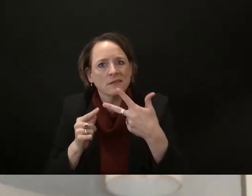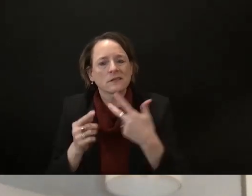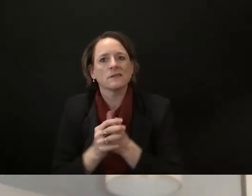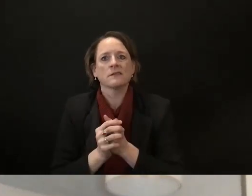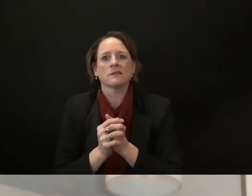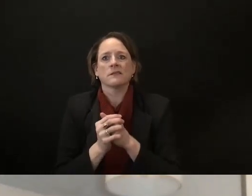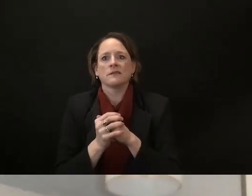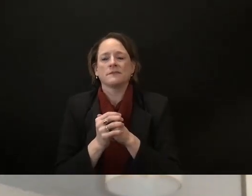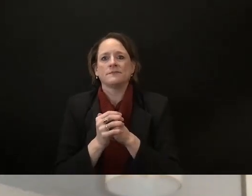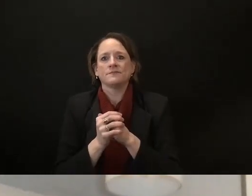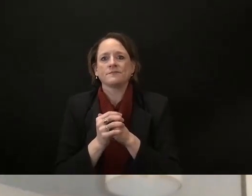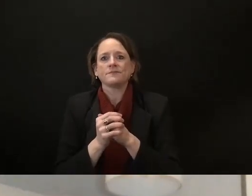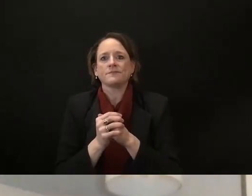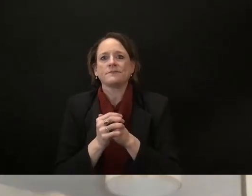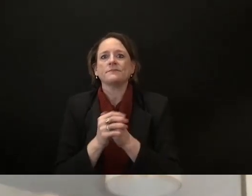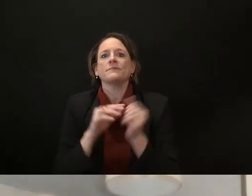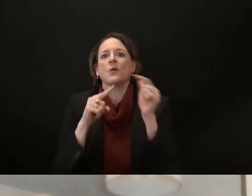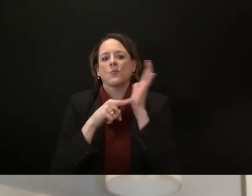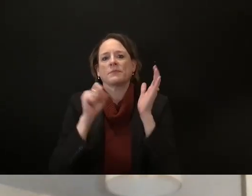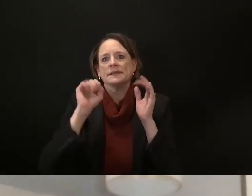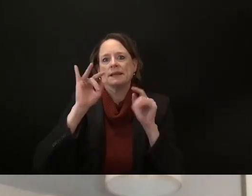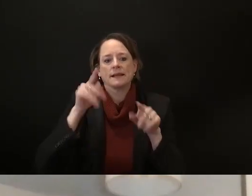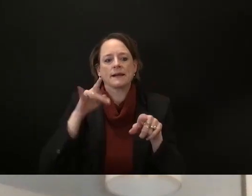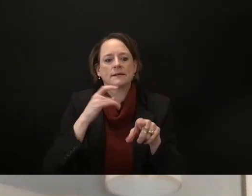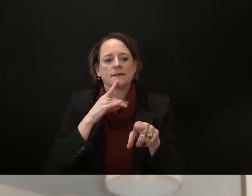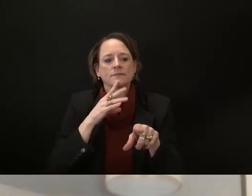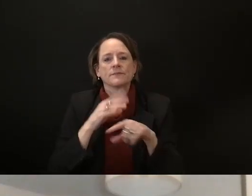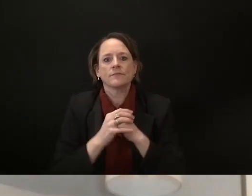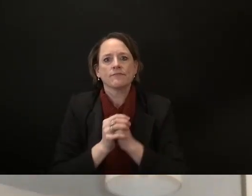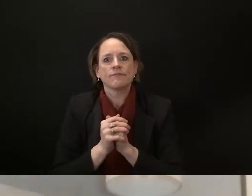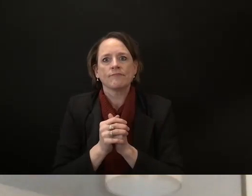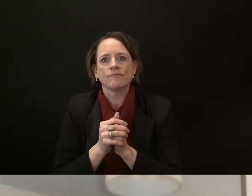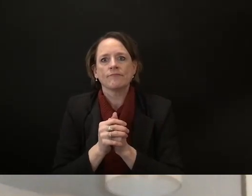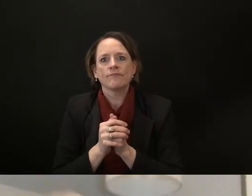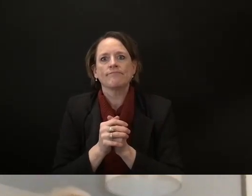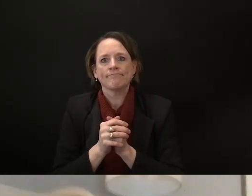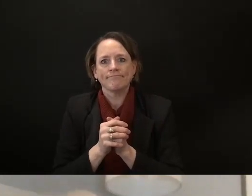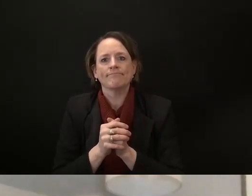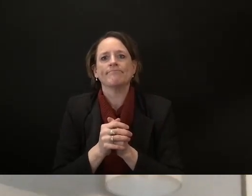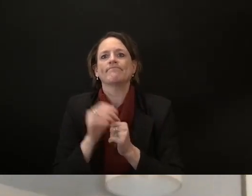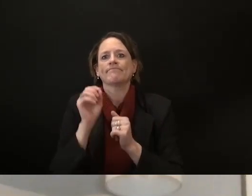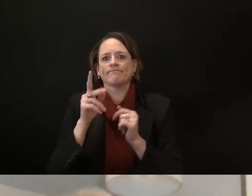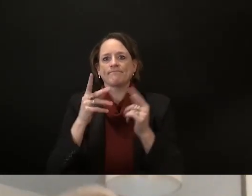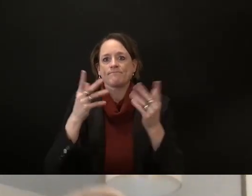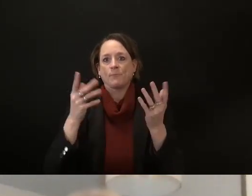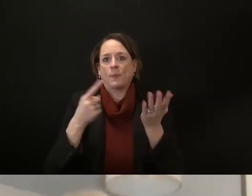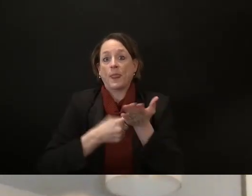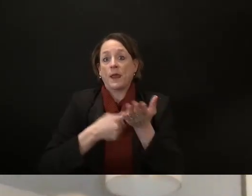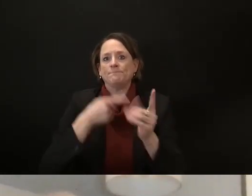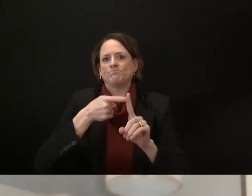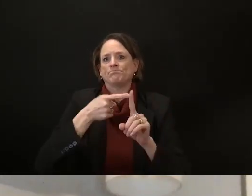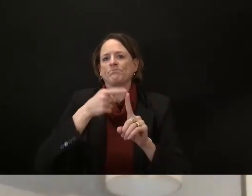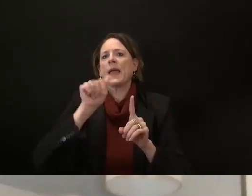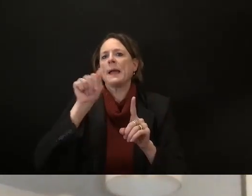to talk briefly about ab1 which is the covid relief bill that they're playing playing ping pong with right now